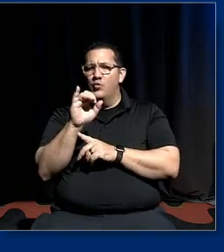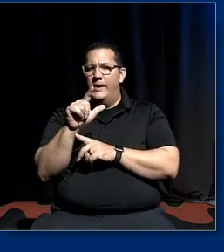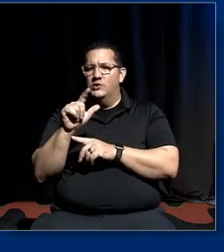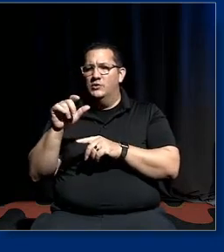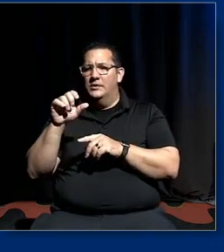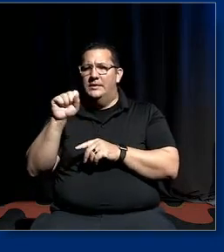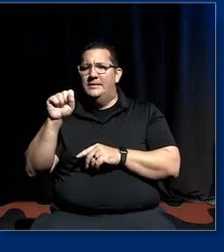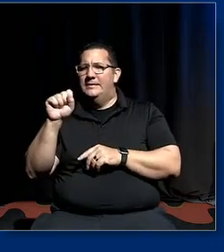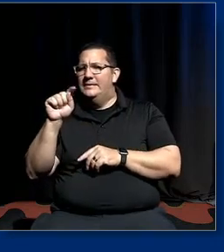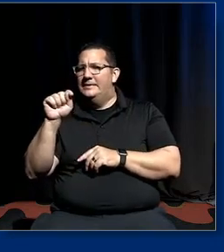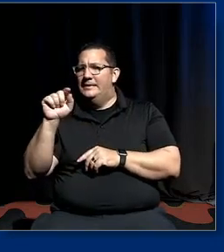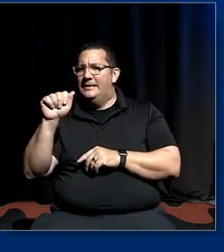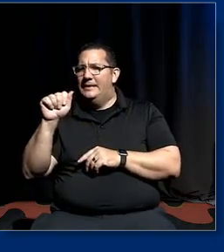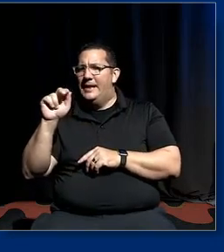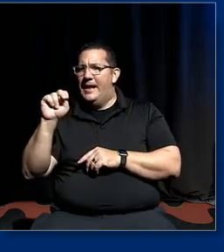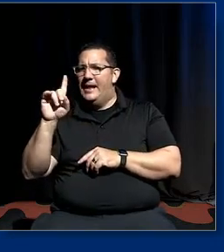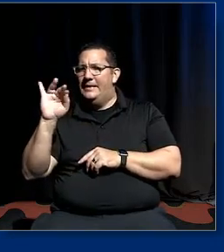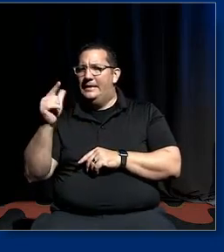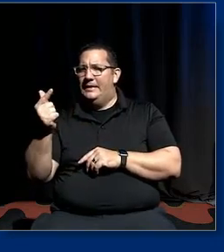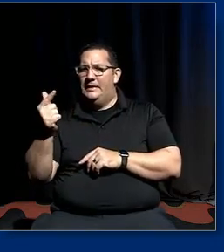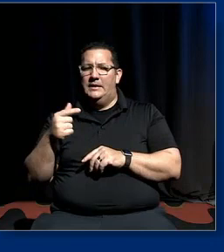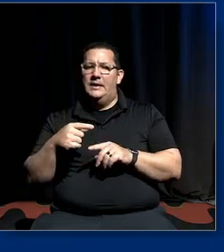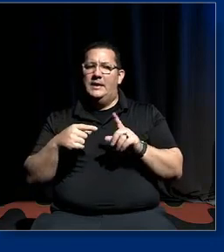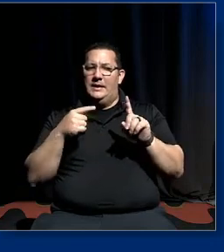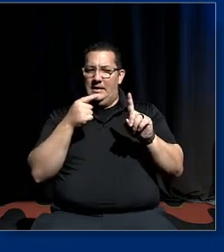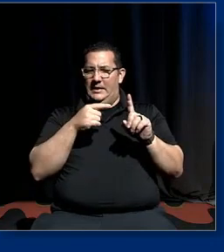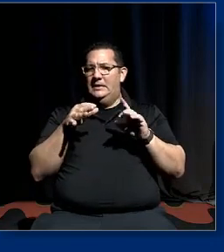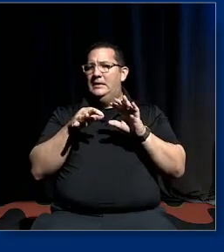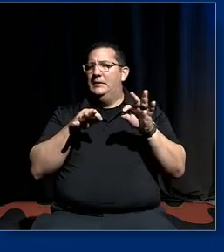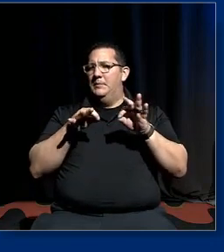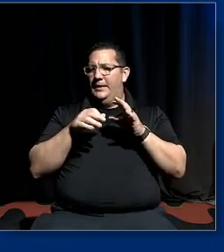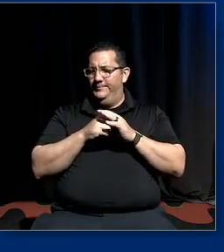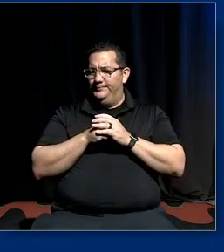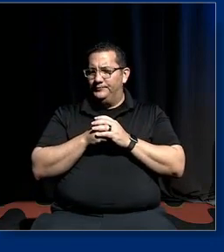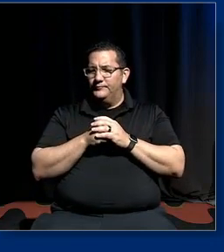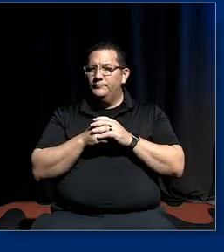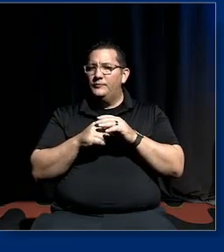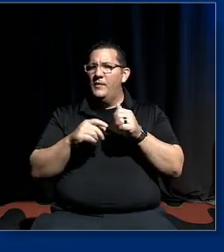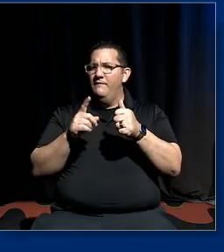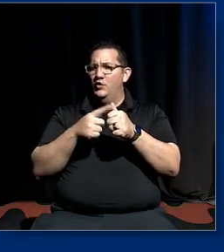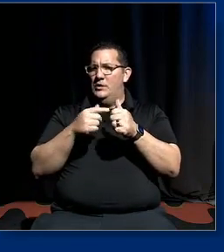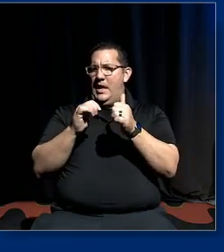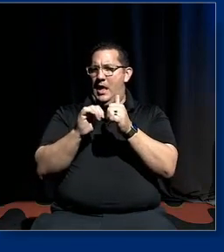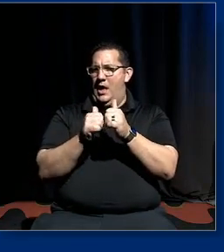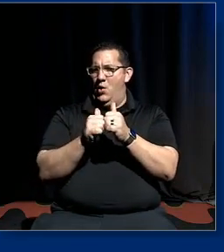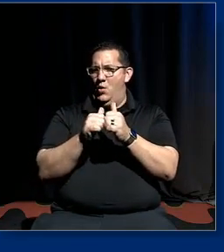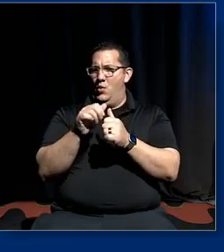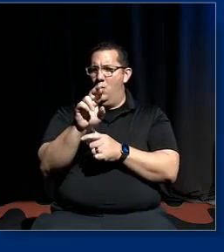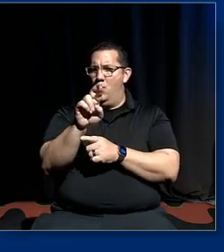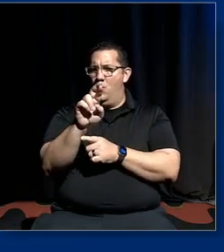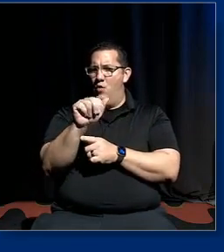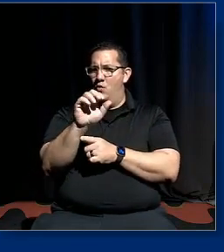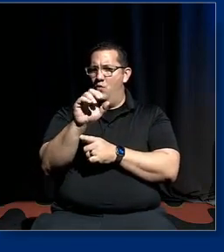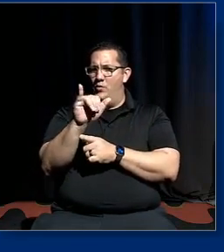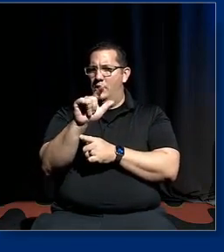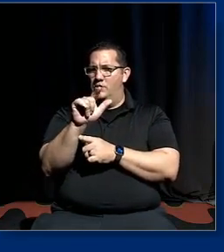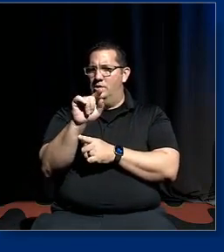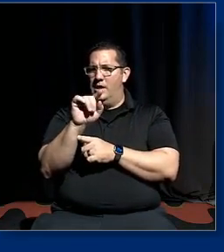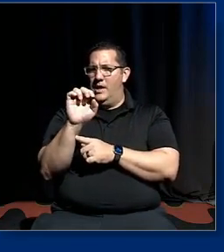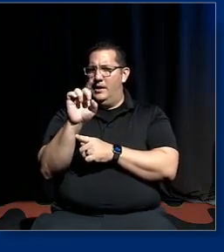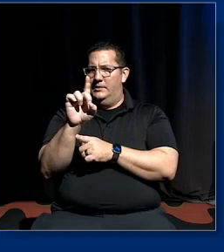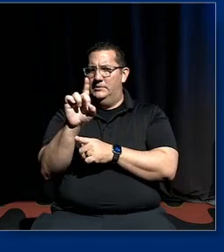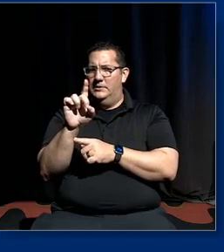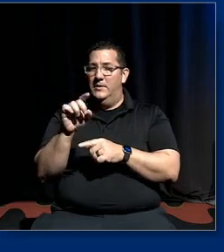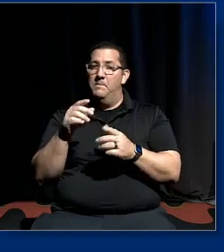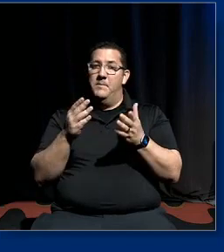argues that we're all judged on two things the first thing is how we're racialized so are we seen as someone who's likely to